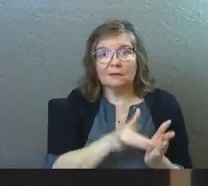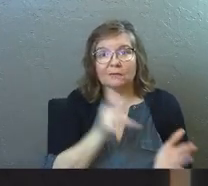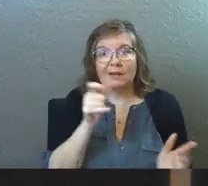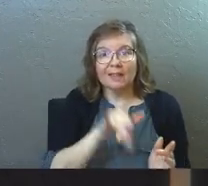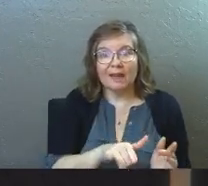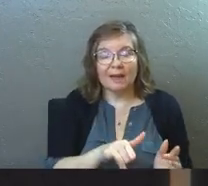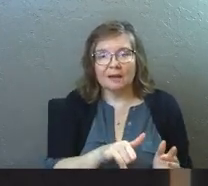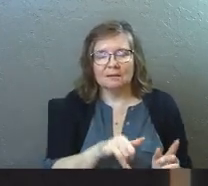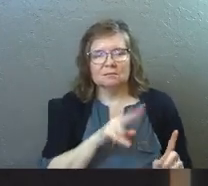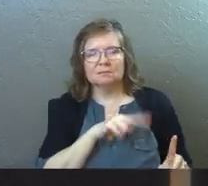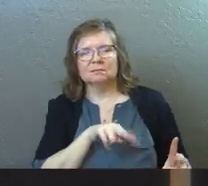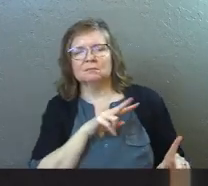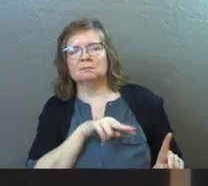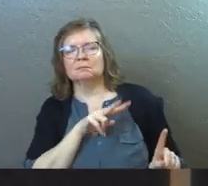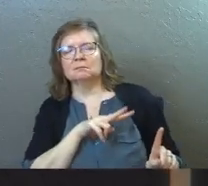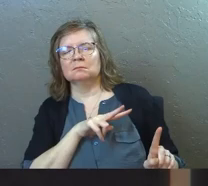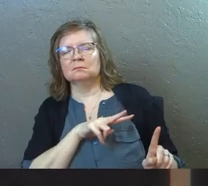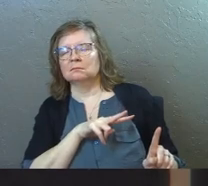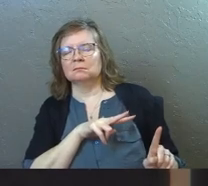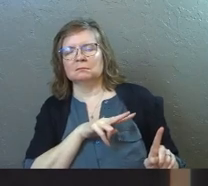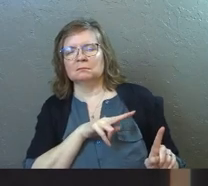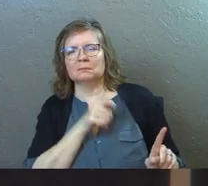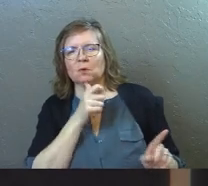Jesus, your spidey sense goes off.